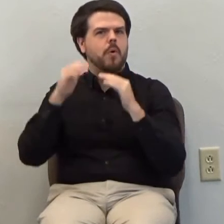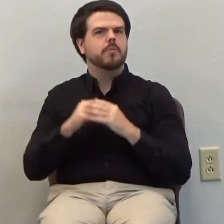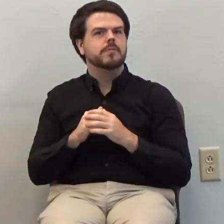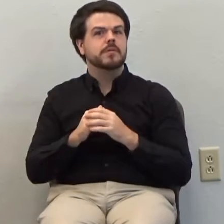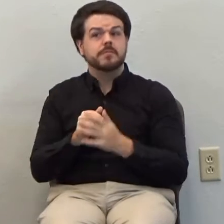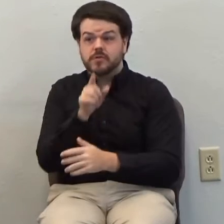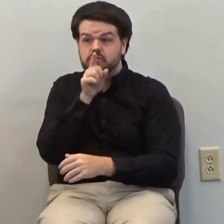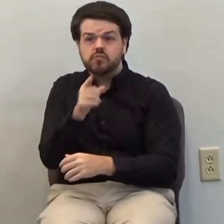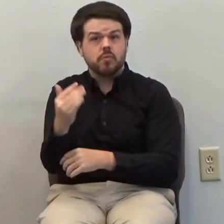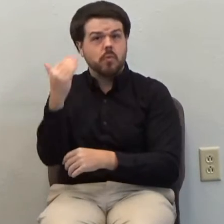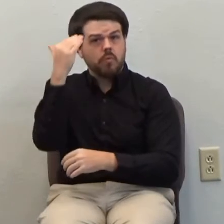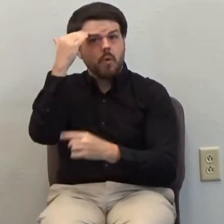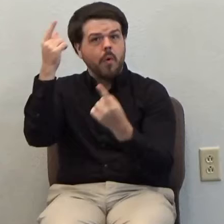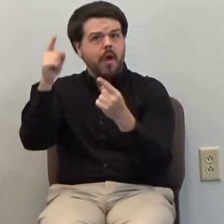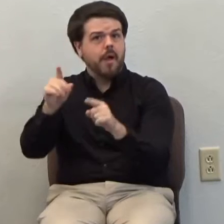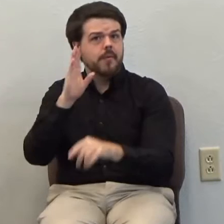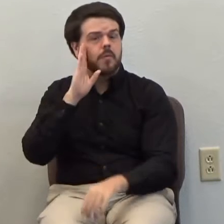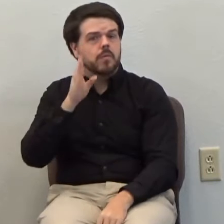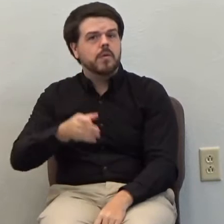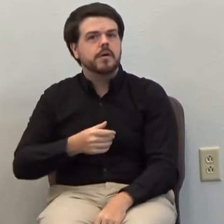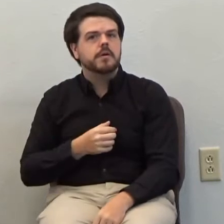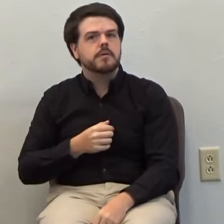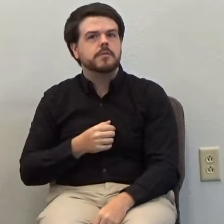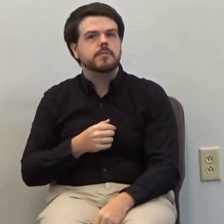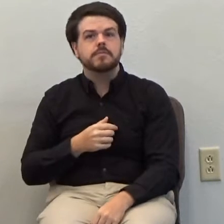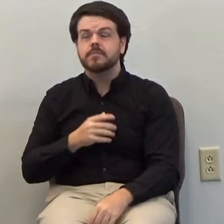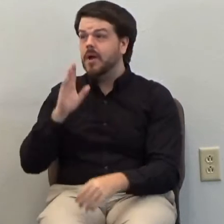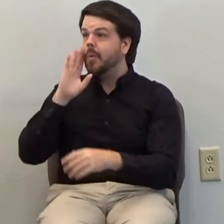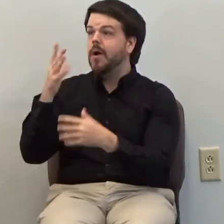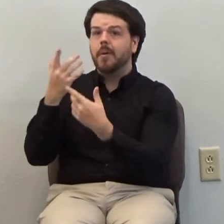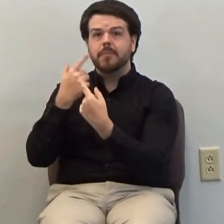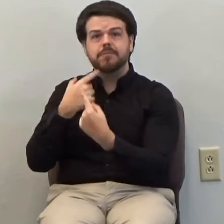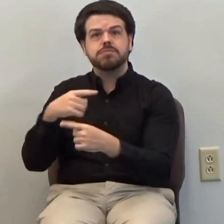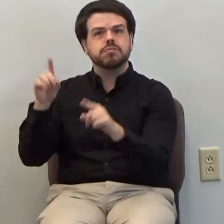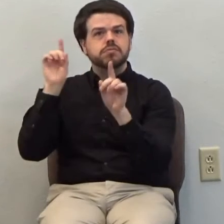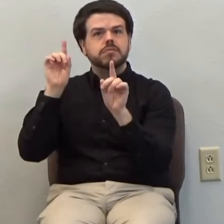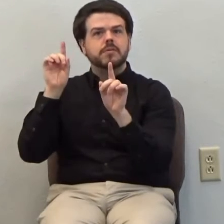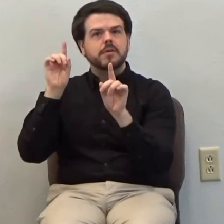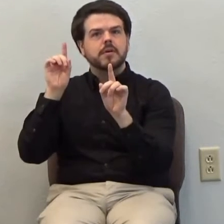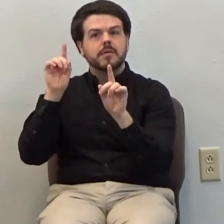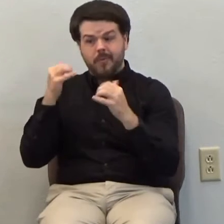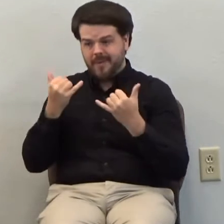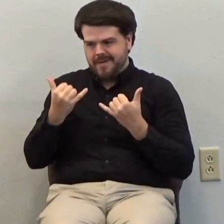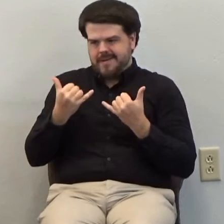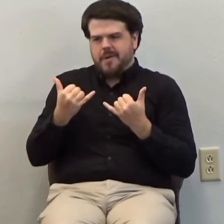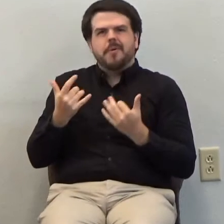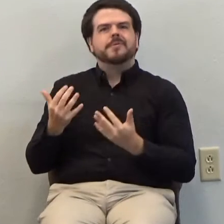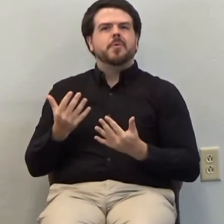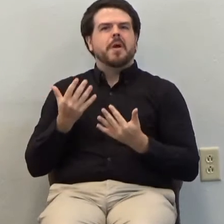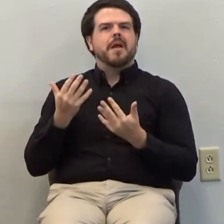of something. It will take place. We will get it. It's just a matter of waiting for it.